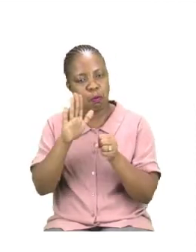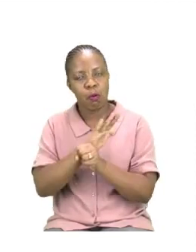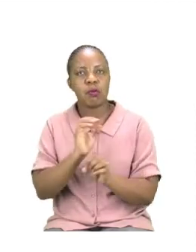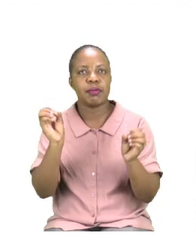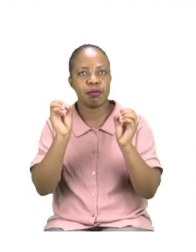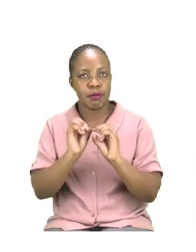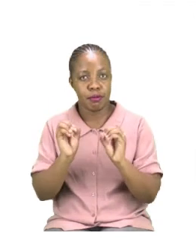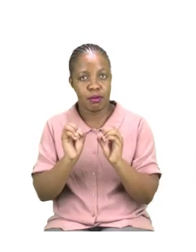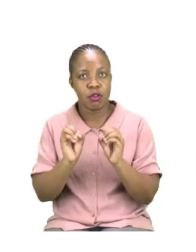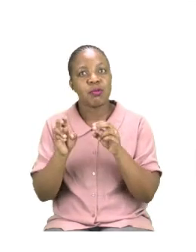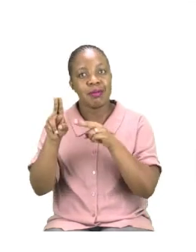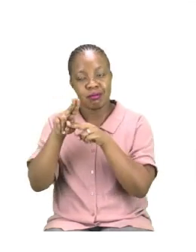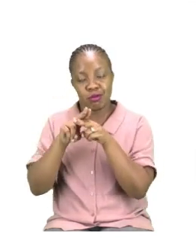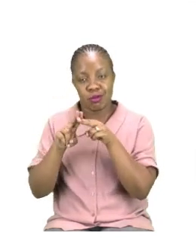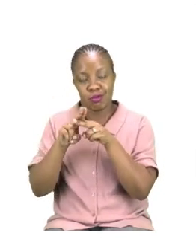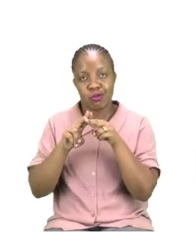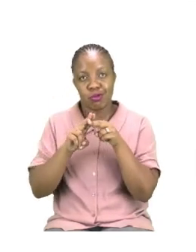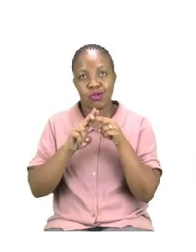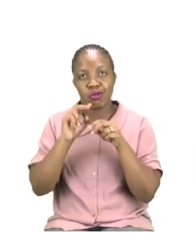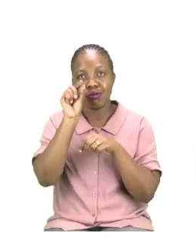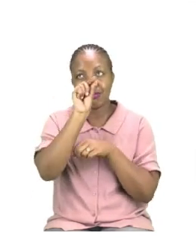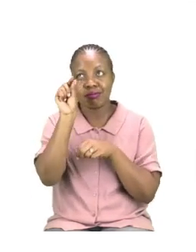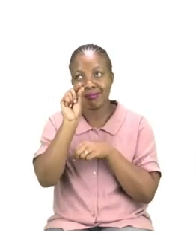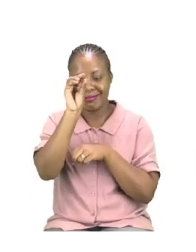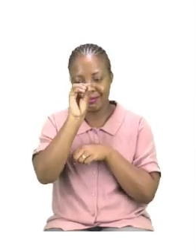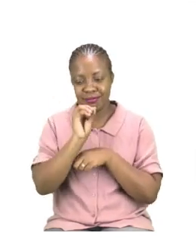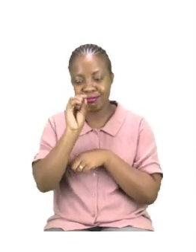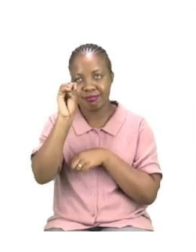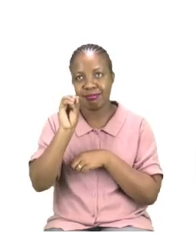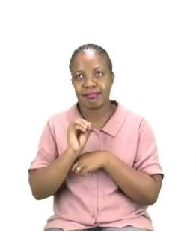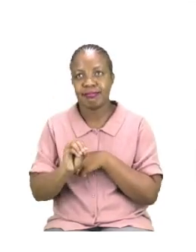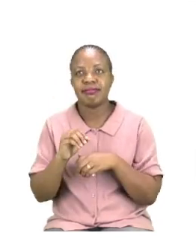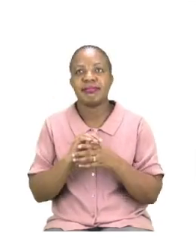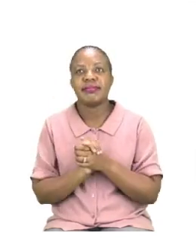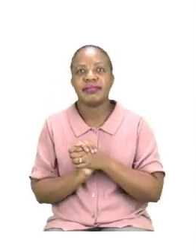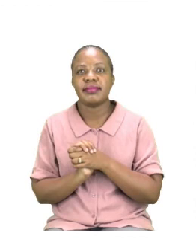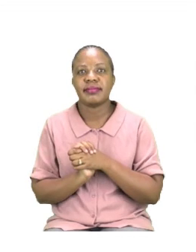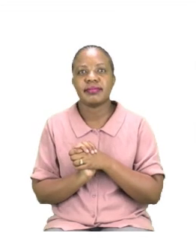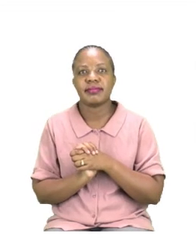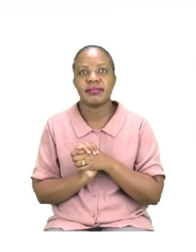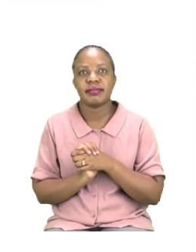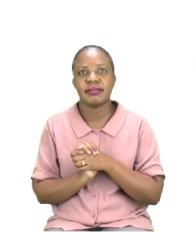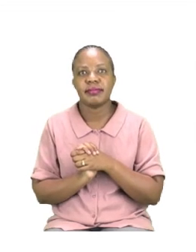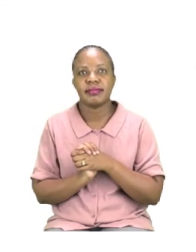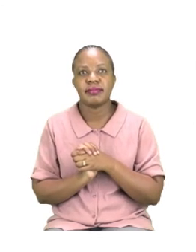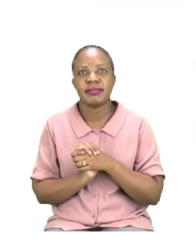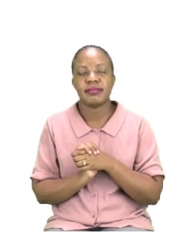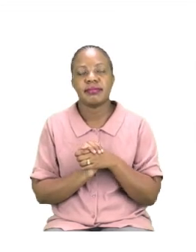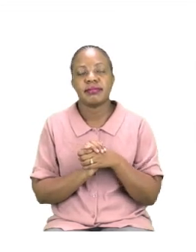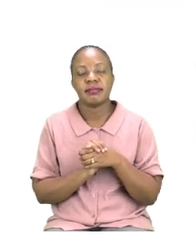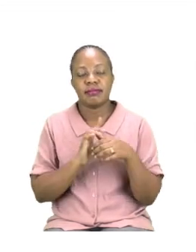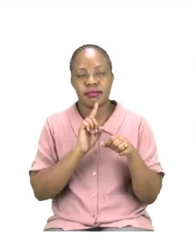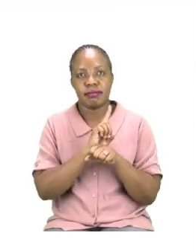are going to first fill in the ones that have pictures. The first one we already discussed on the board. It